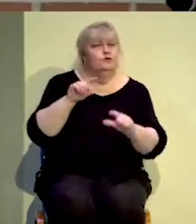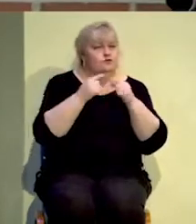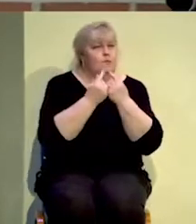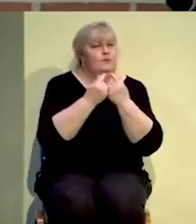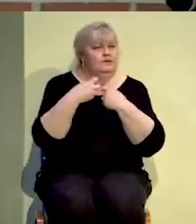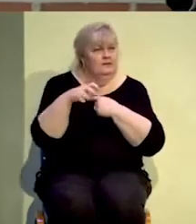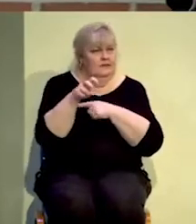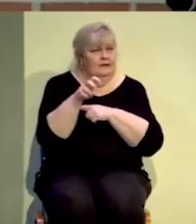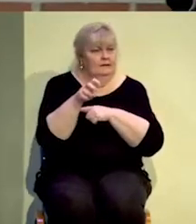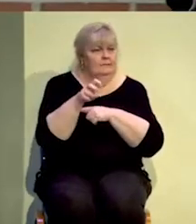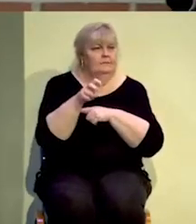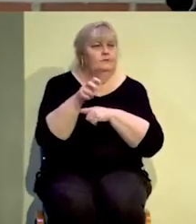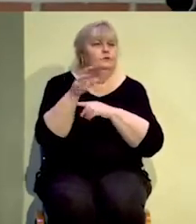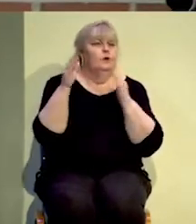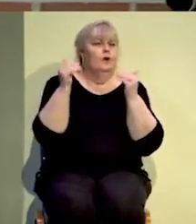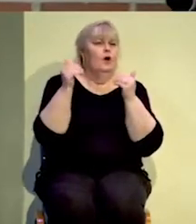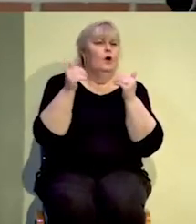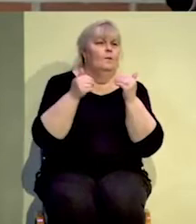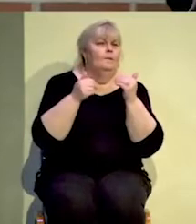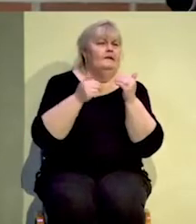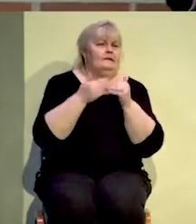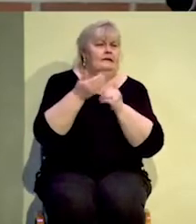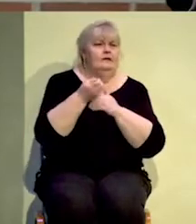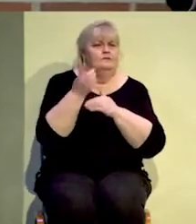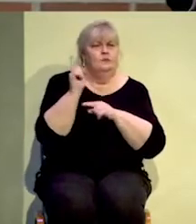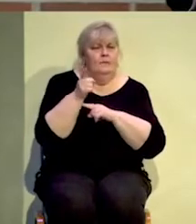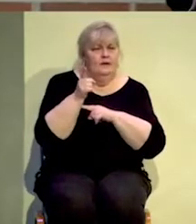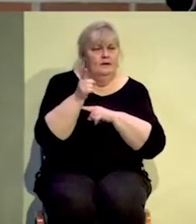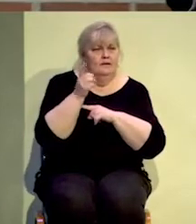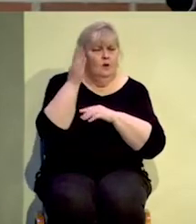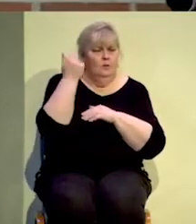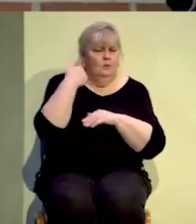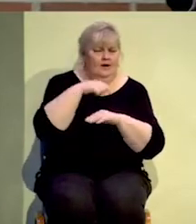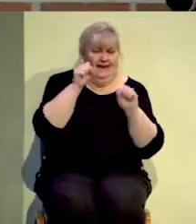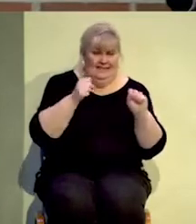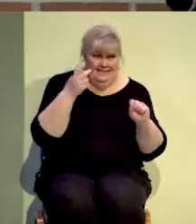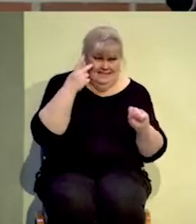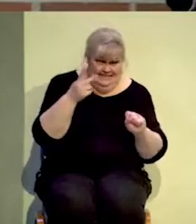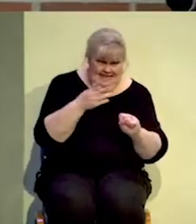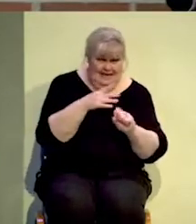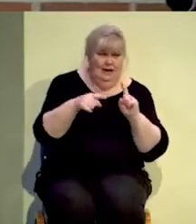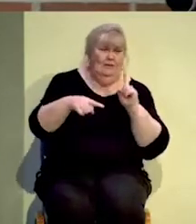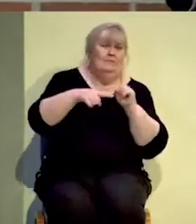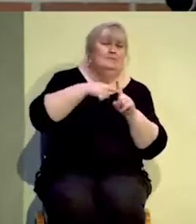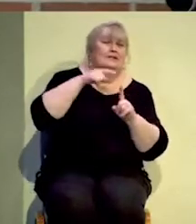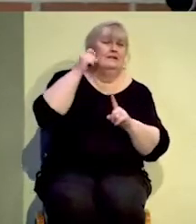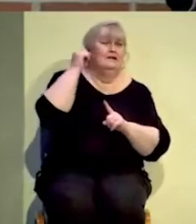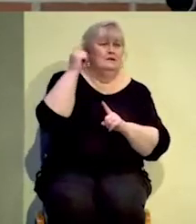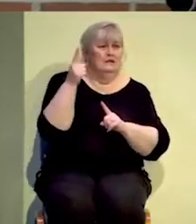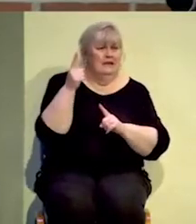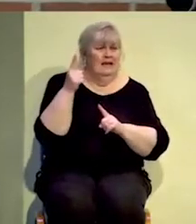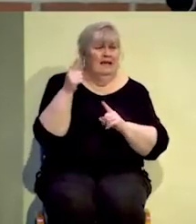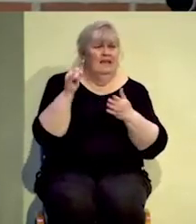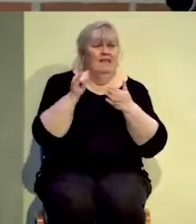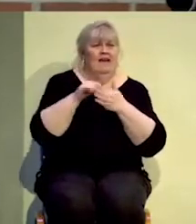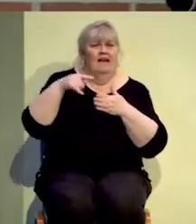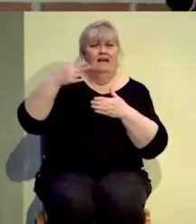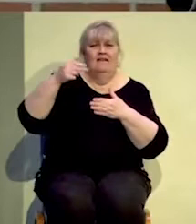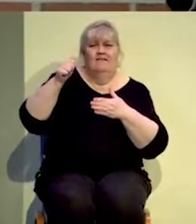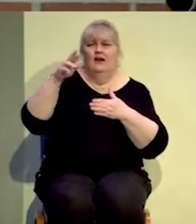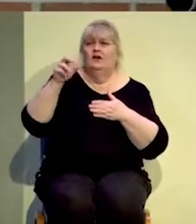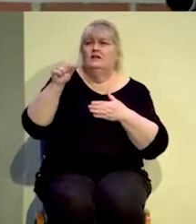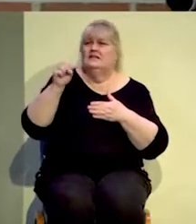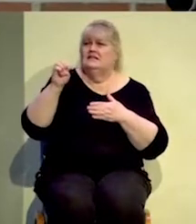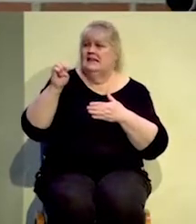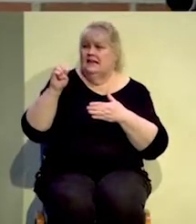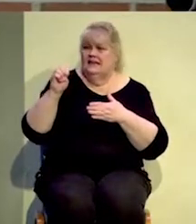these next 20 minutes or so, I want us to not only see but also understand that the Pharisees seem to be